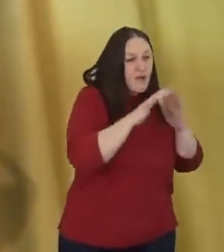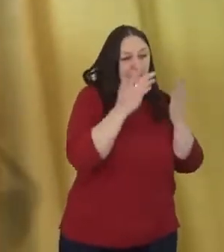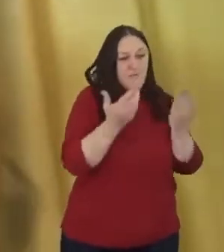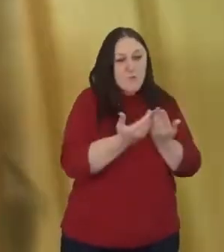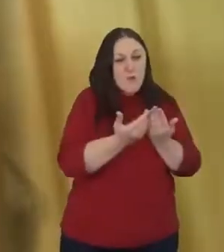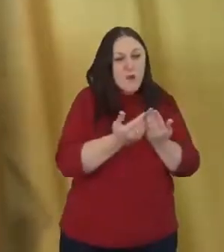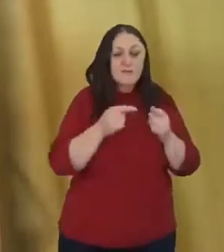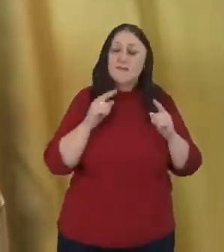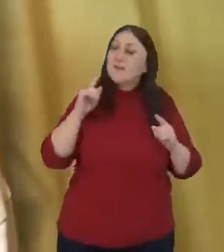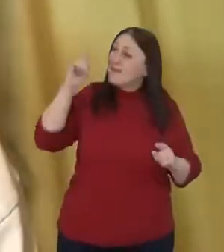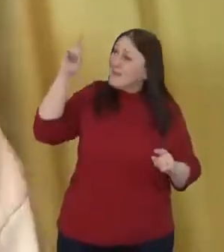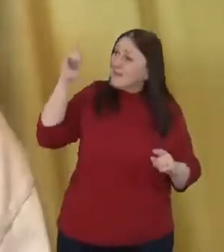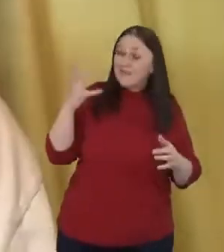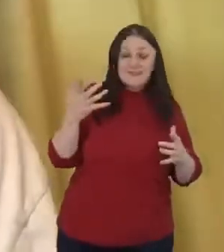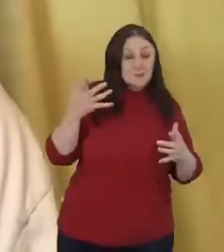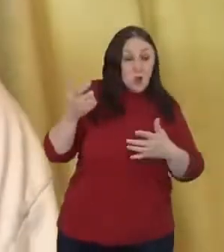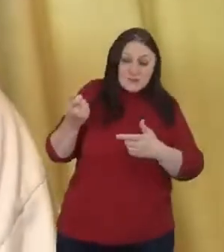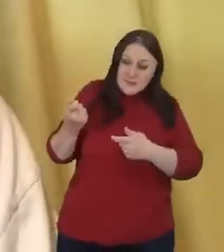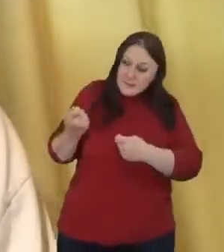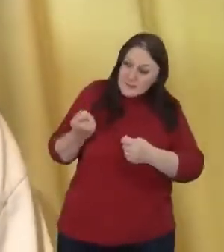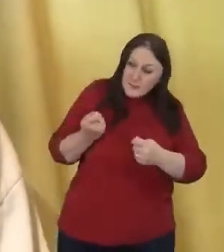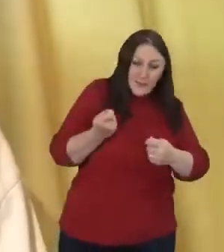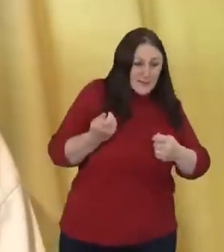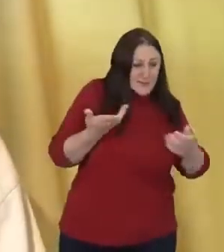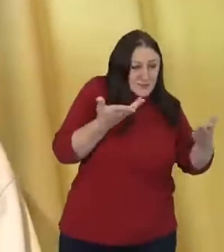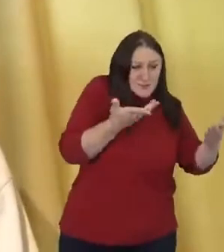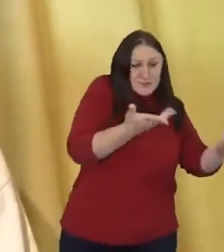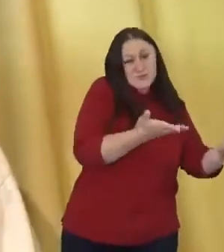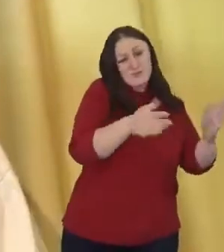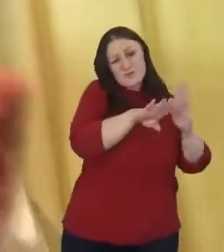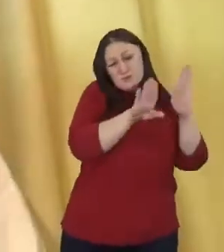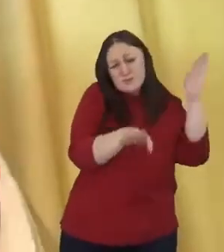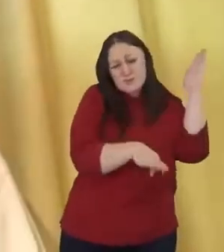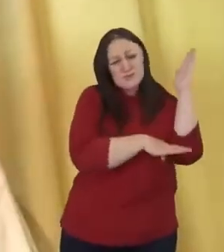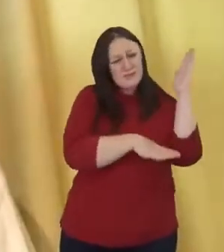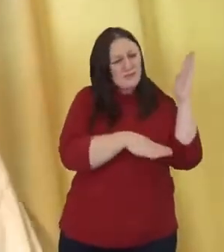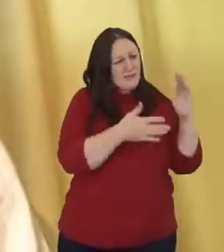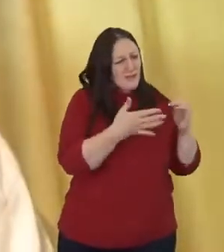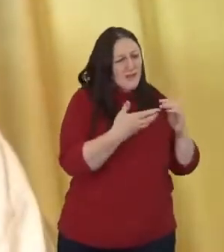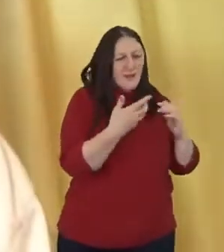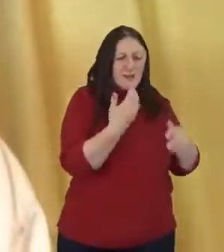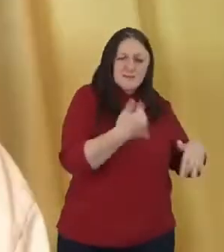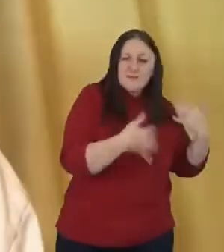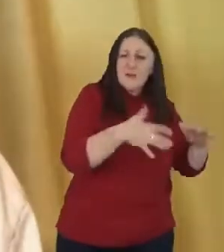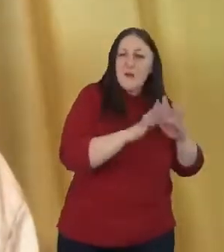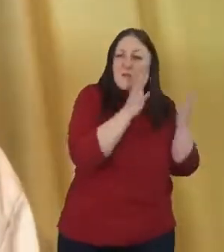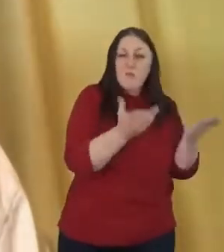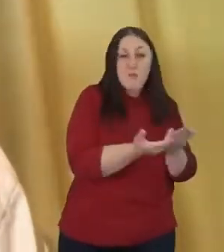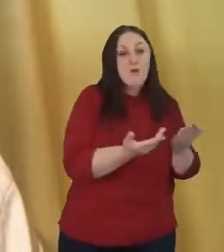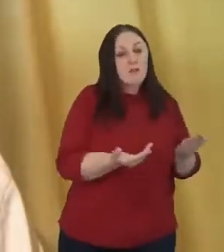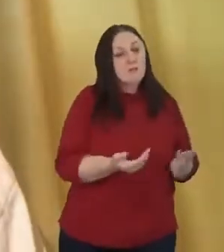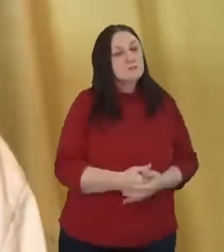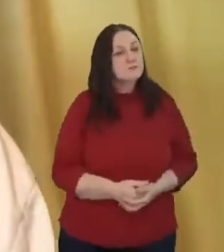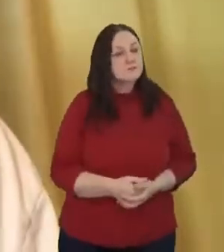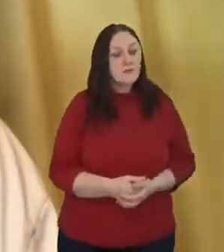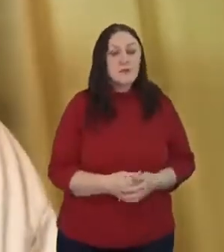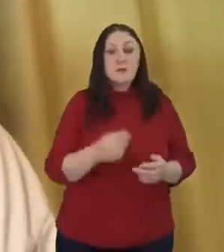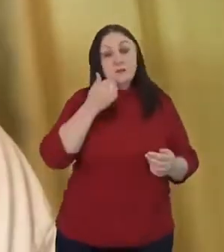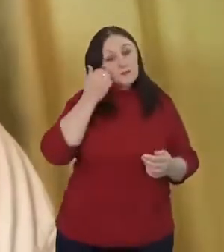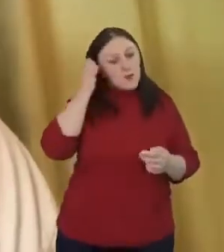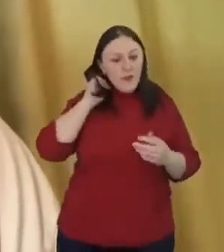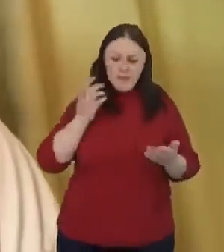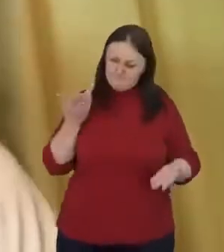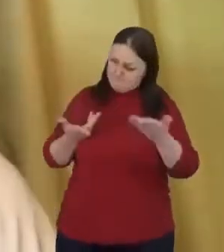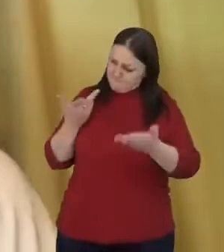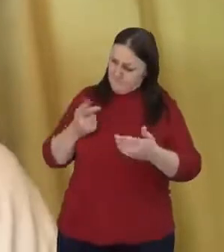us towards the margins of the world. And so I, you know, I look at the, at my faith now and there's